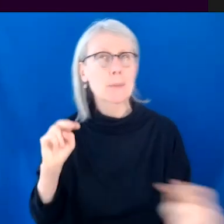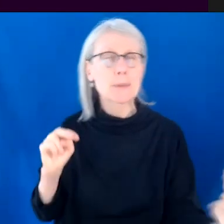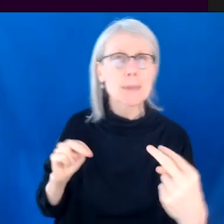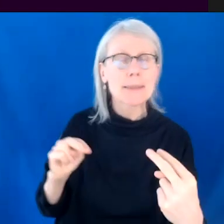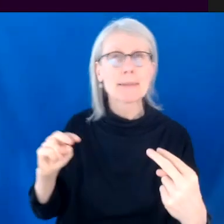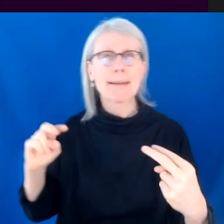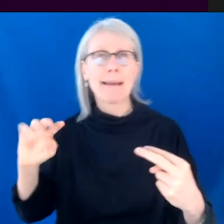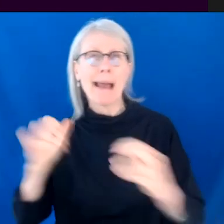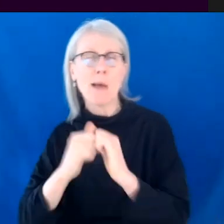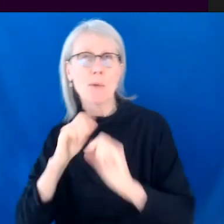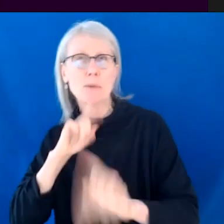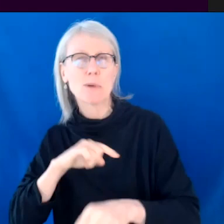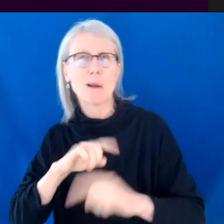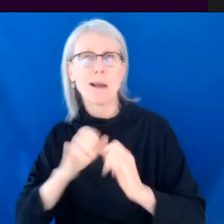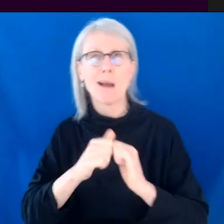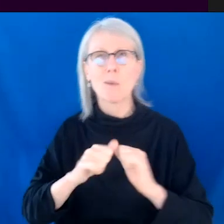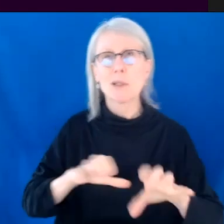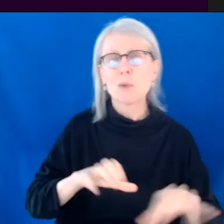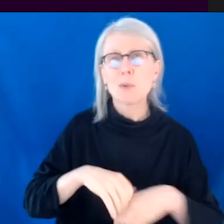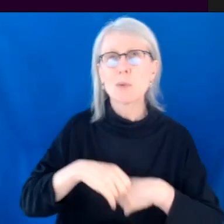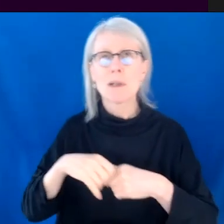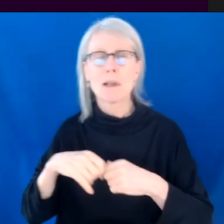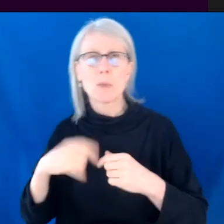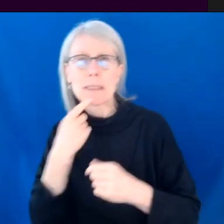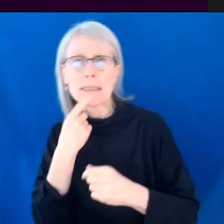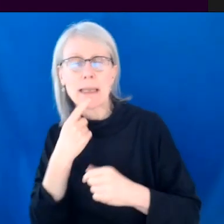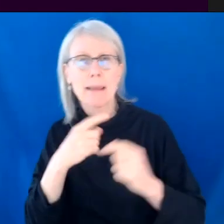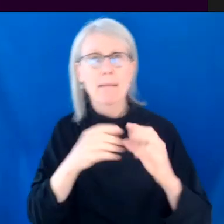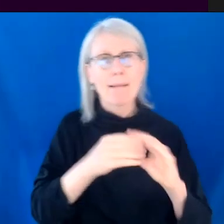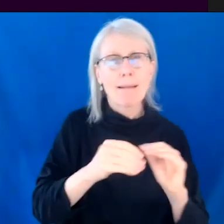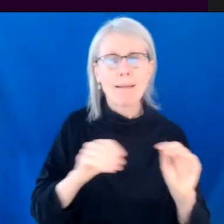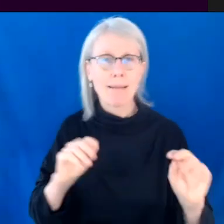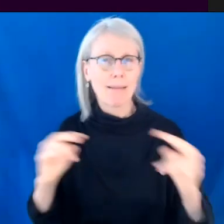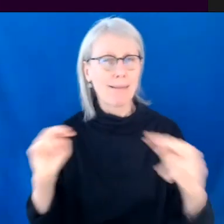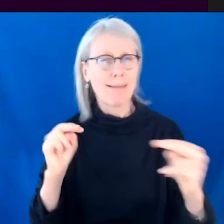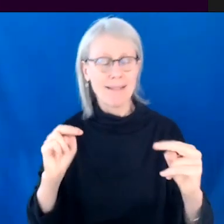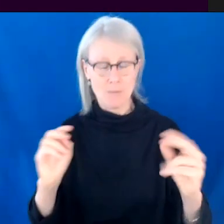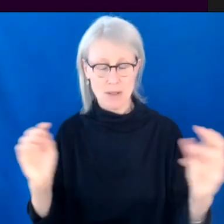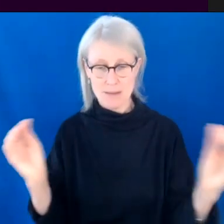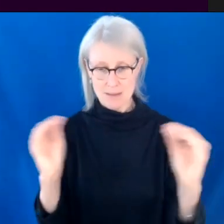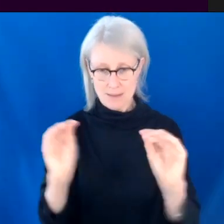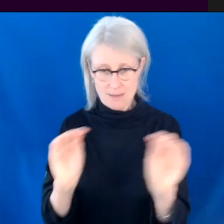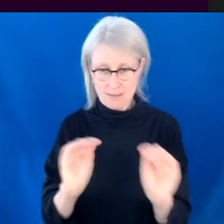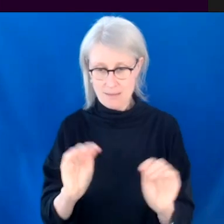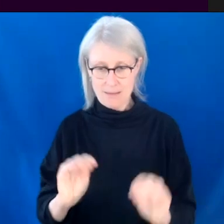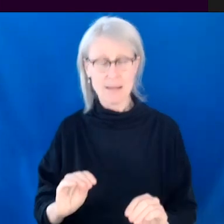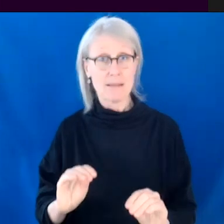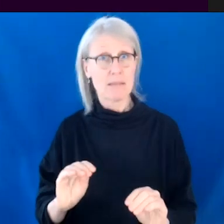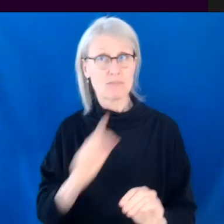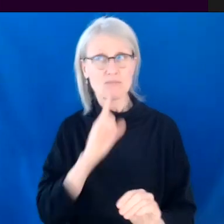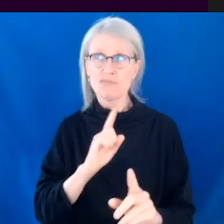Like what would a person do in this situation? And, and really trying to make that, uh, real and authentic and,